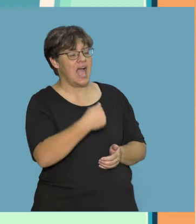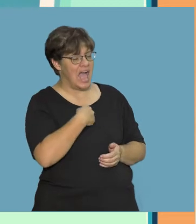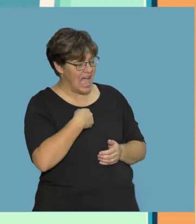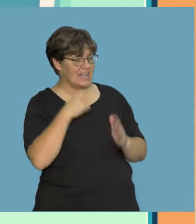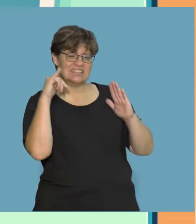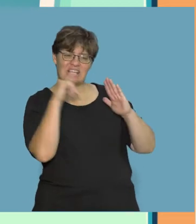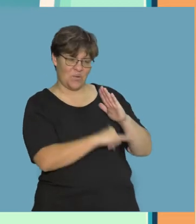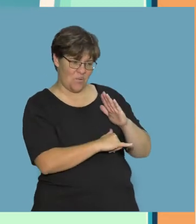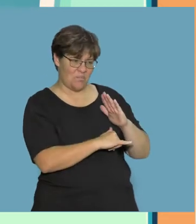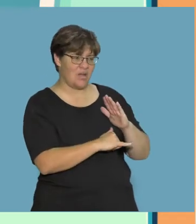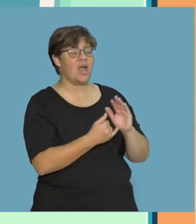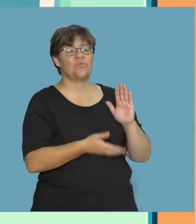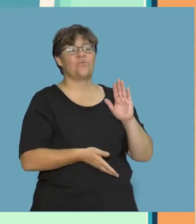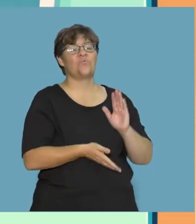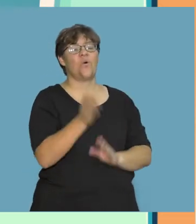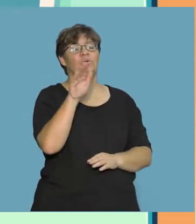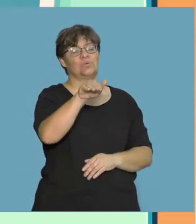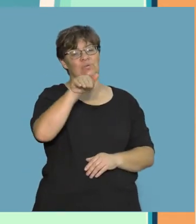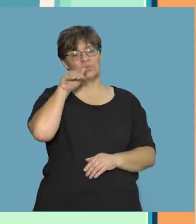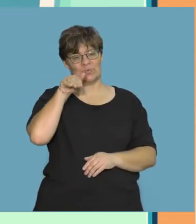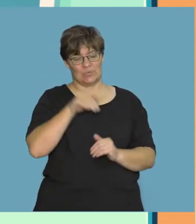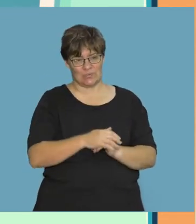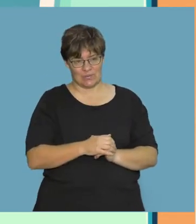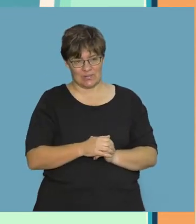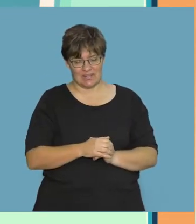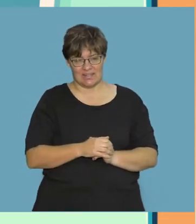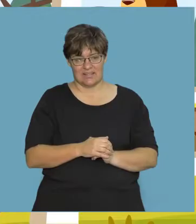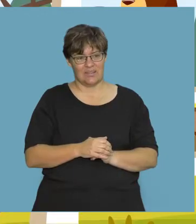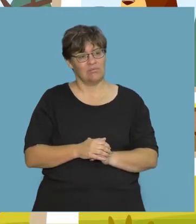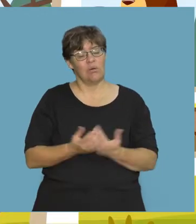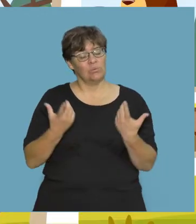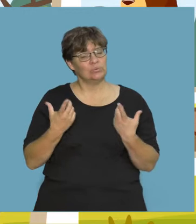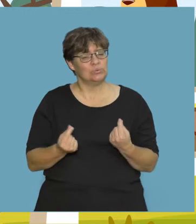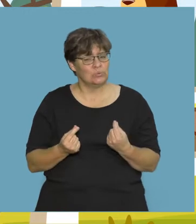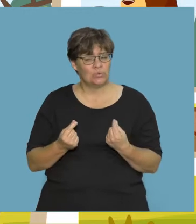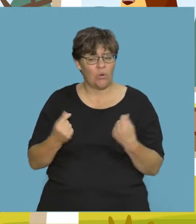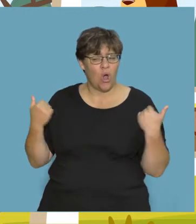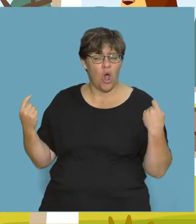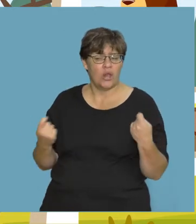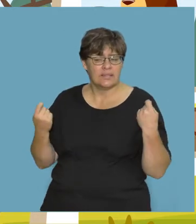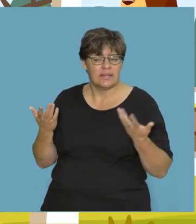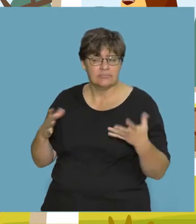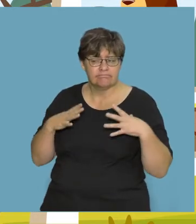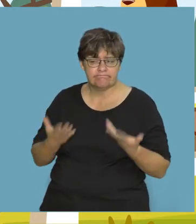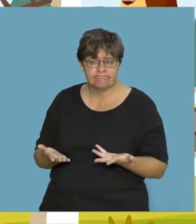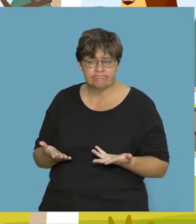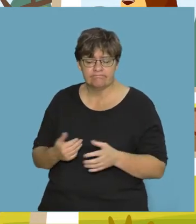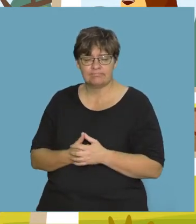I stayed at home and went to the zoo So What did you do in the holidays?